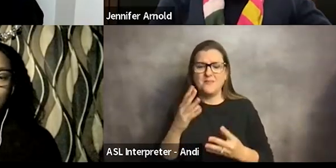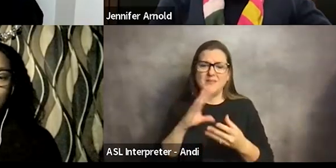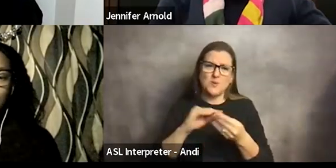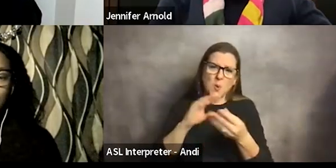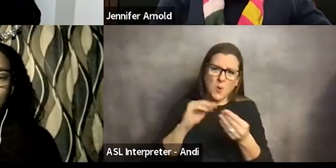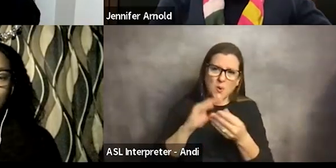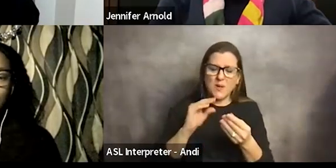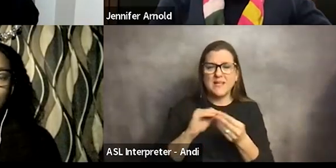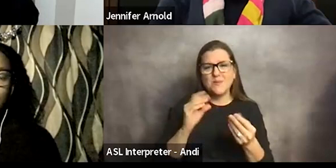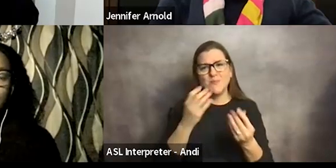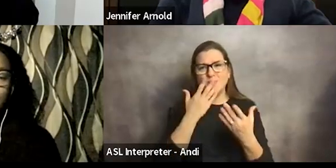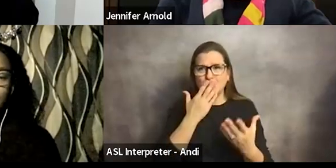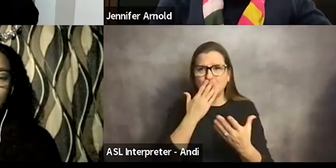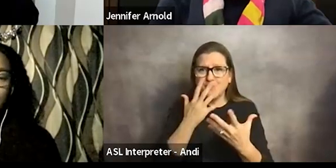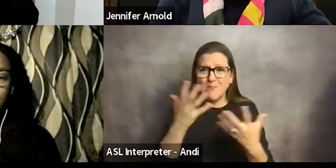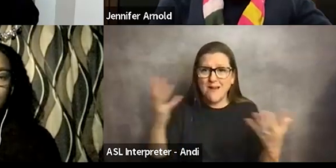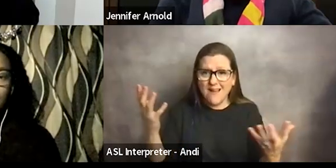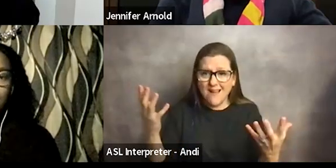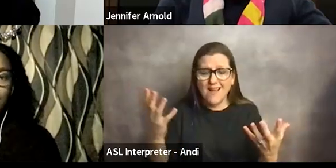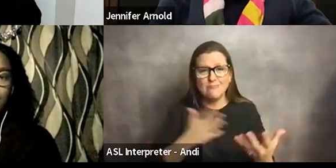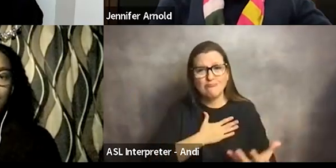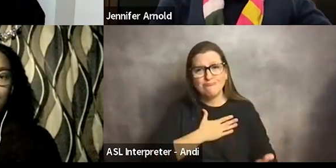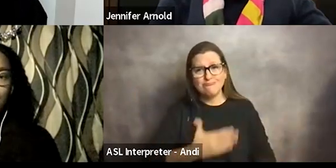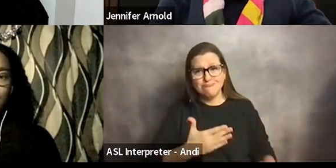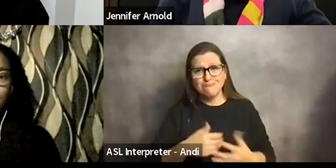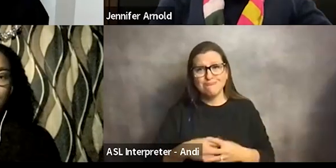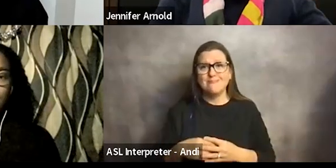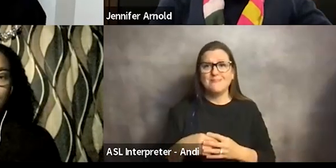I just want to thank you so much for being willing to share that all.